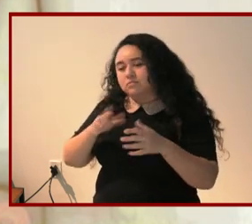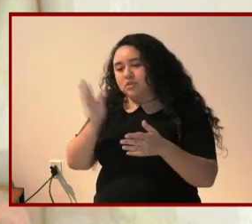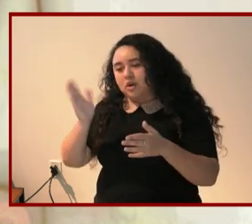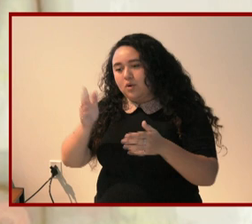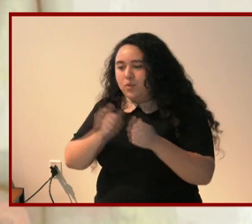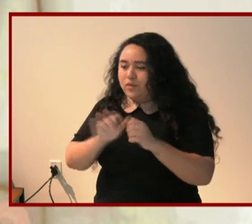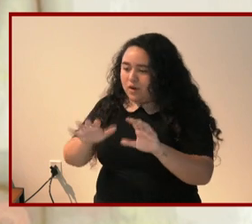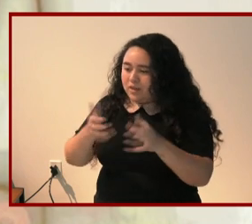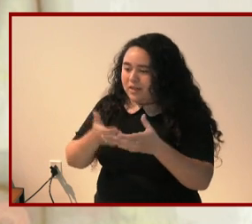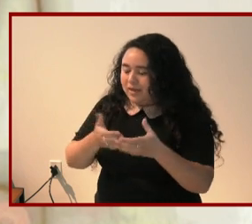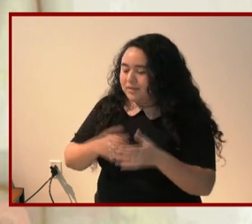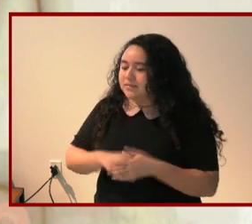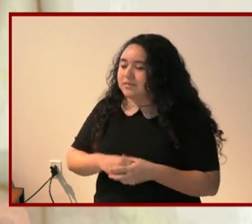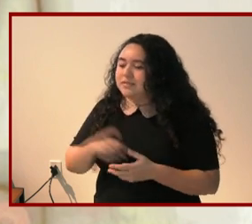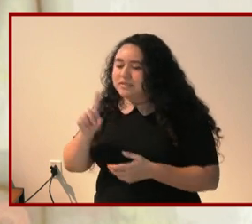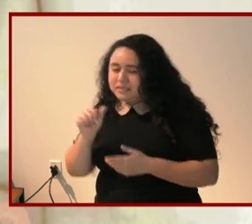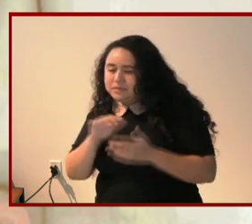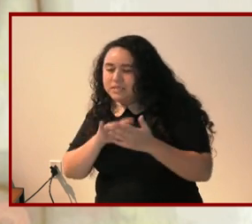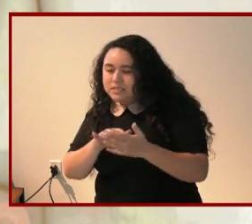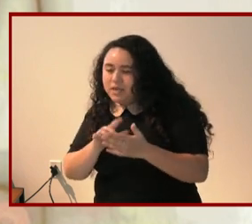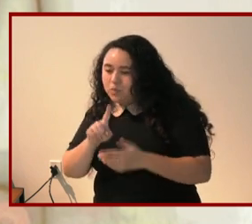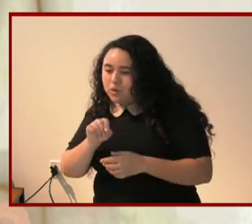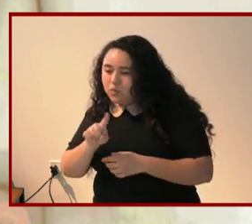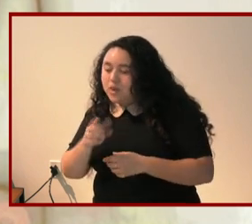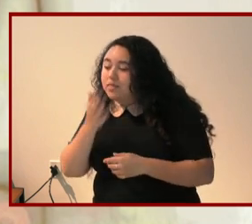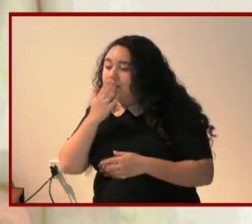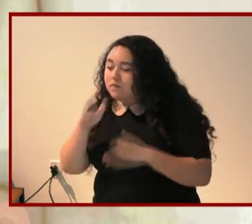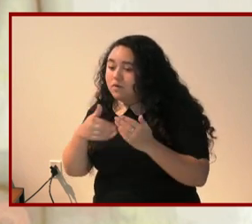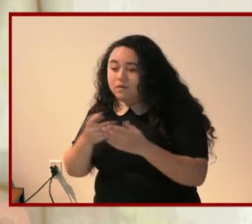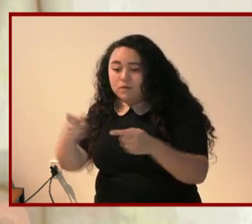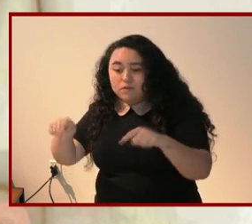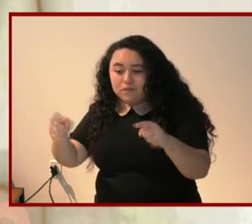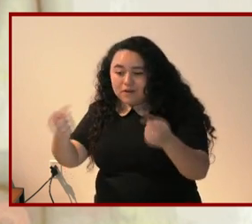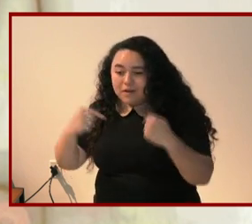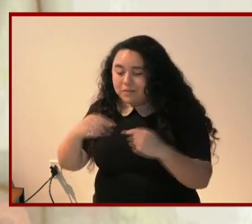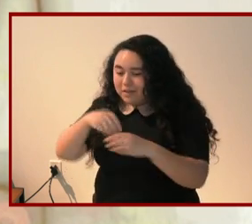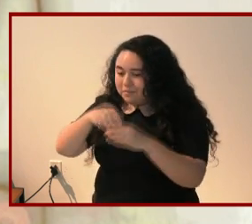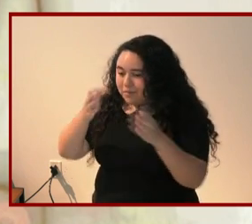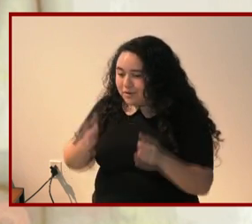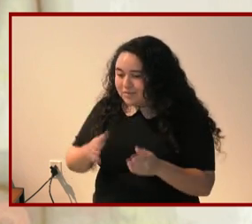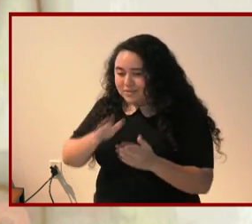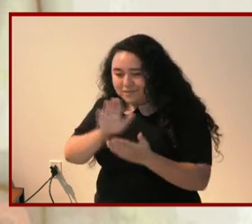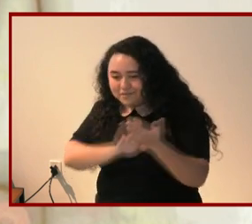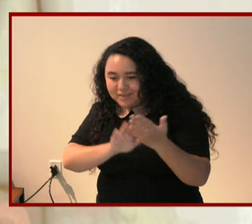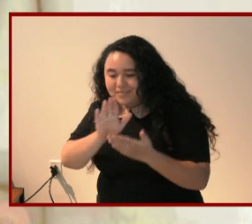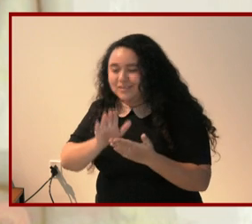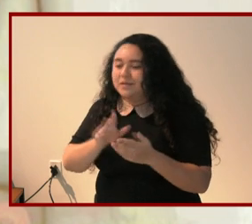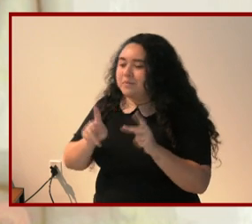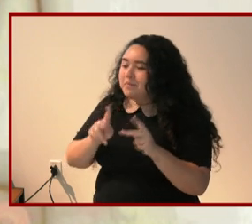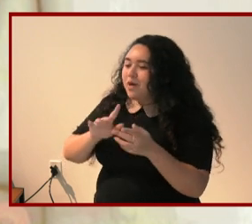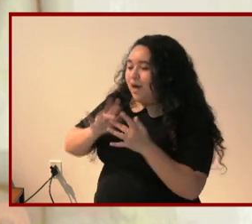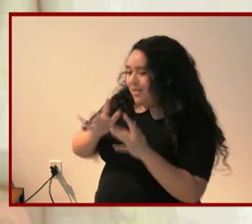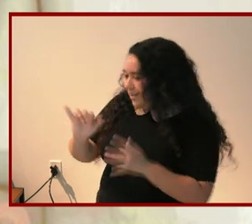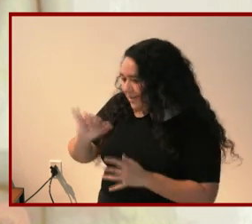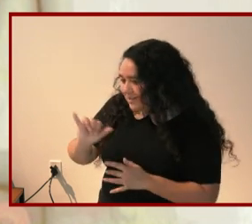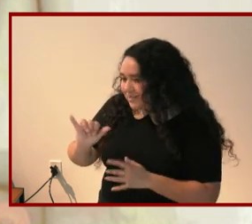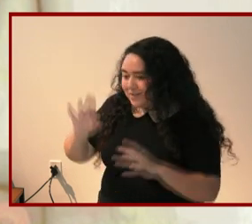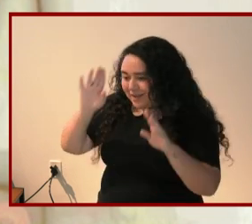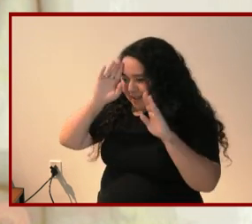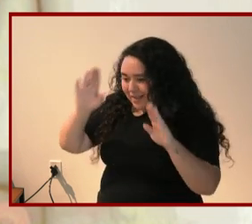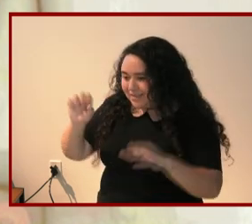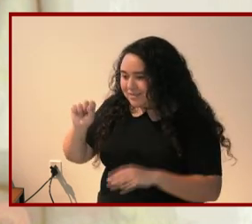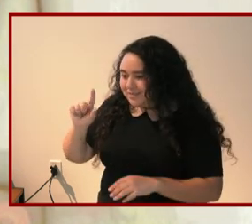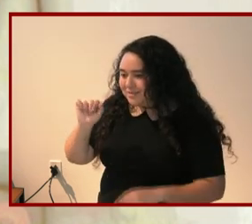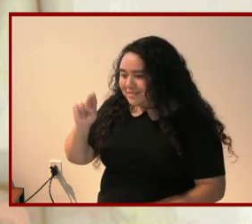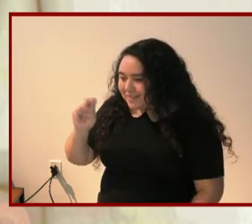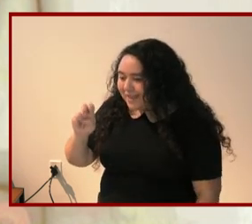Perspectives on Disability Studies. Thank you to all of you for attending in person and everyone joining the webinar. And hello to Suzanne